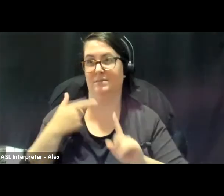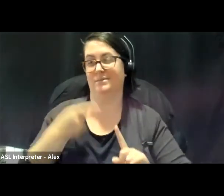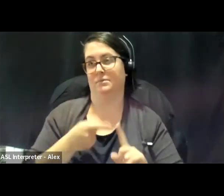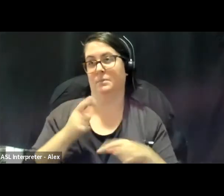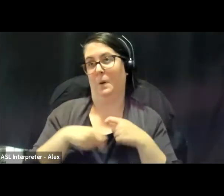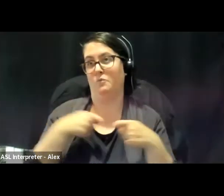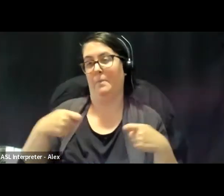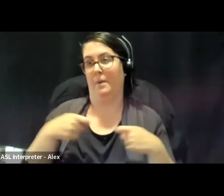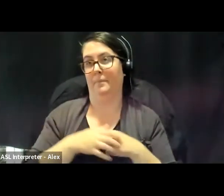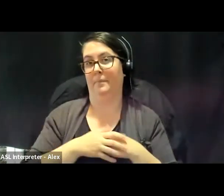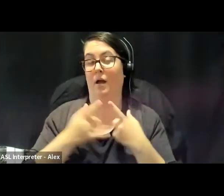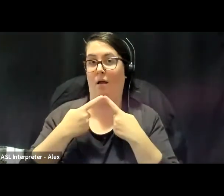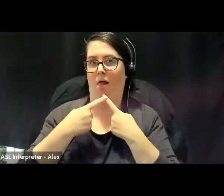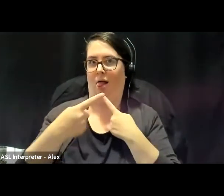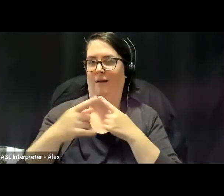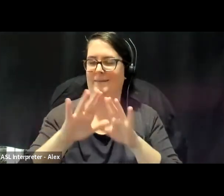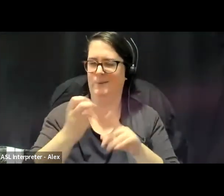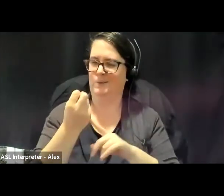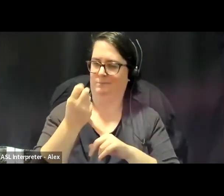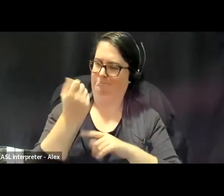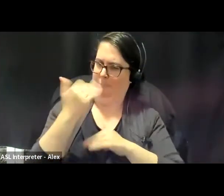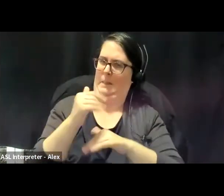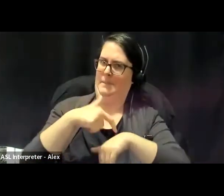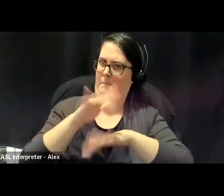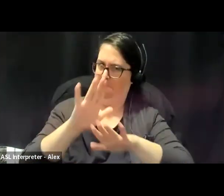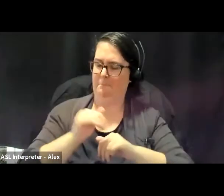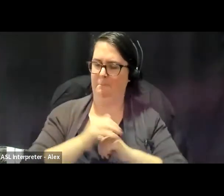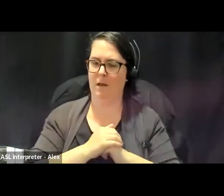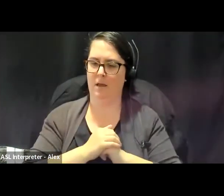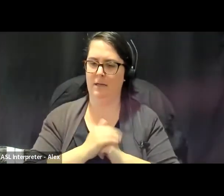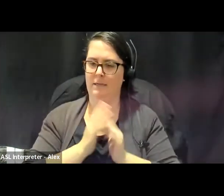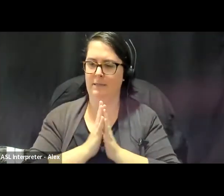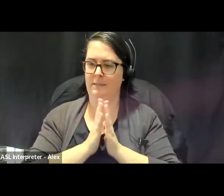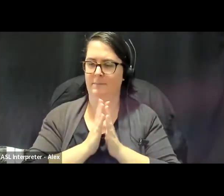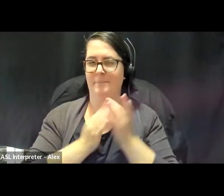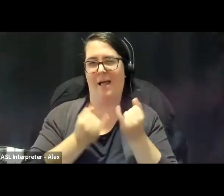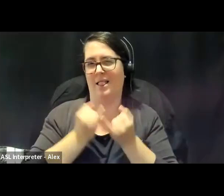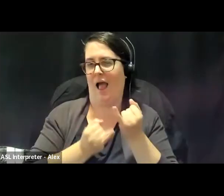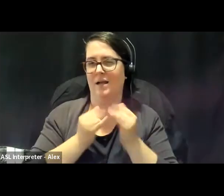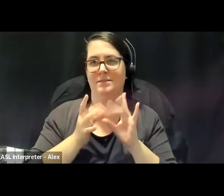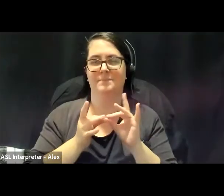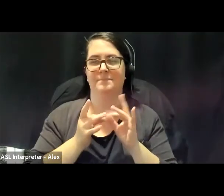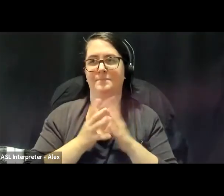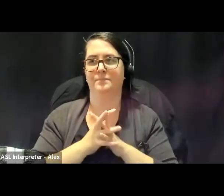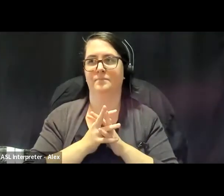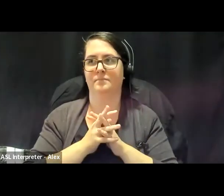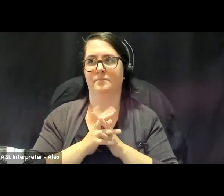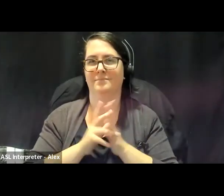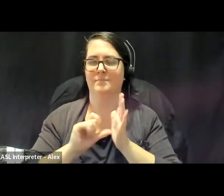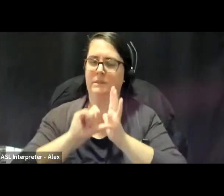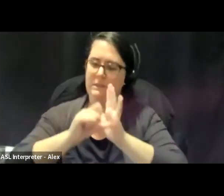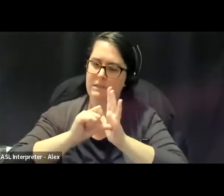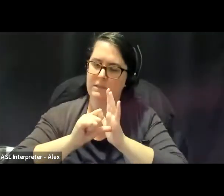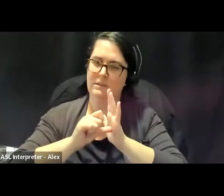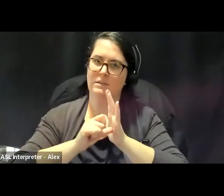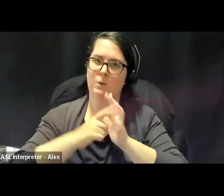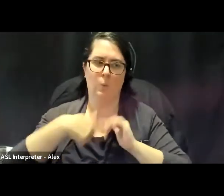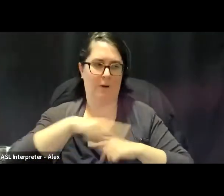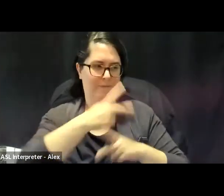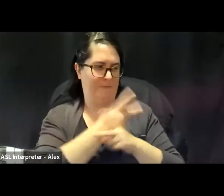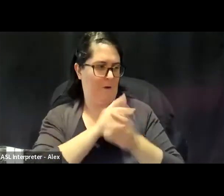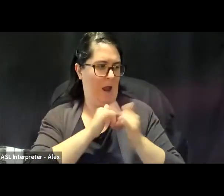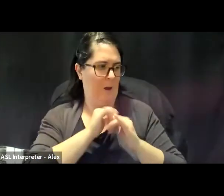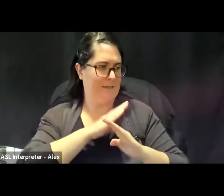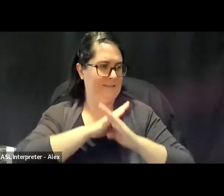close with, I don't want to go over my time, is just to reinforce that we're going to need to figure out how to defend our communities